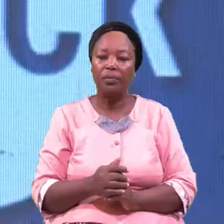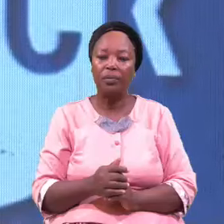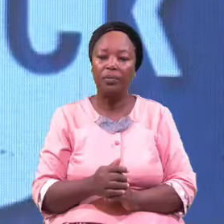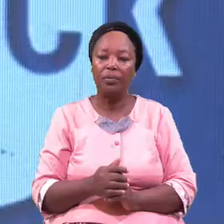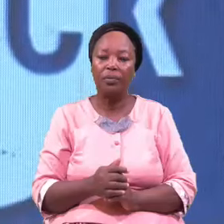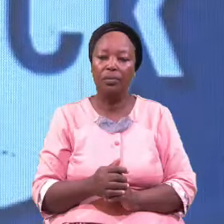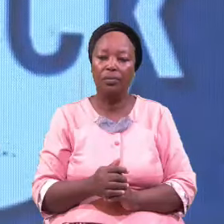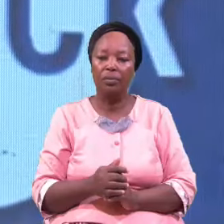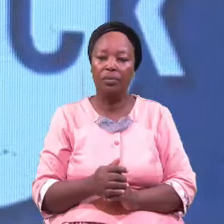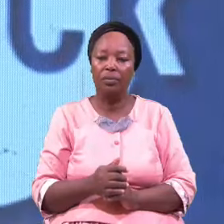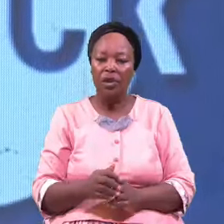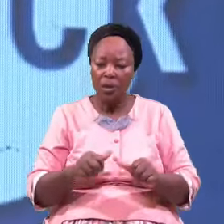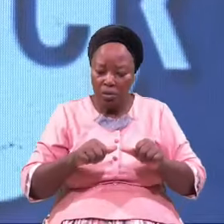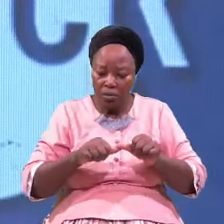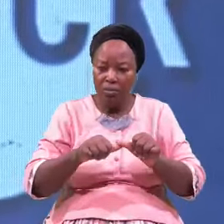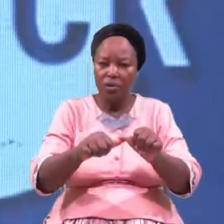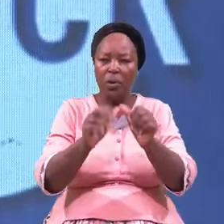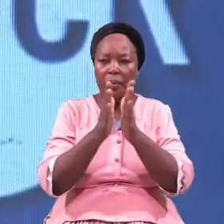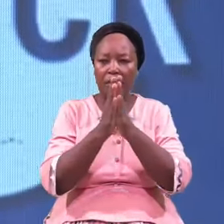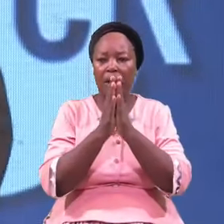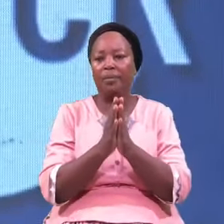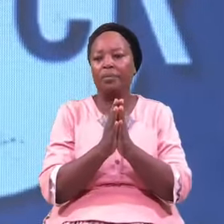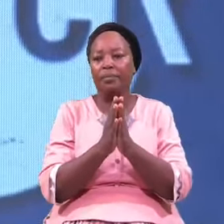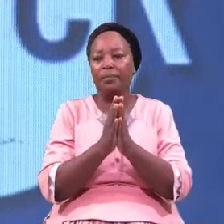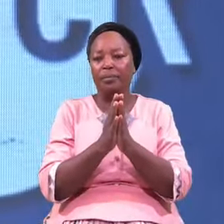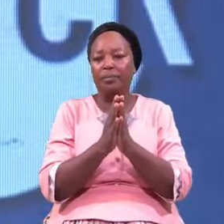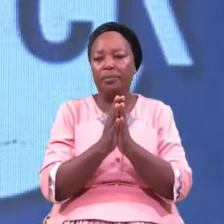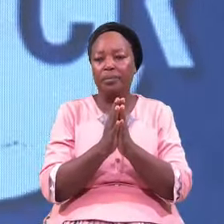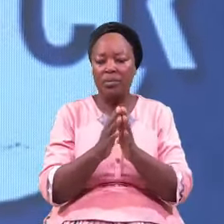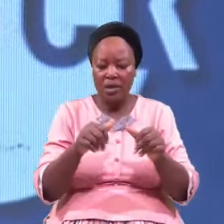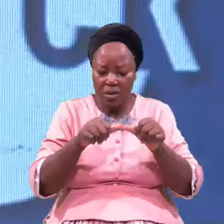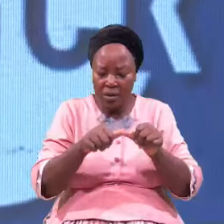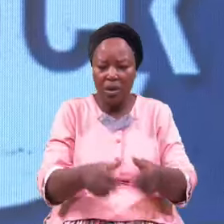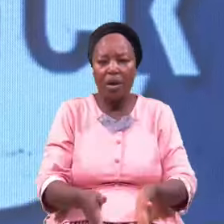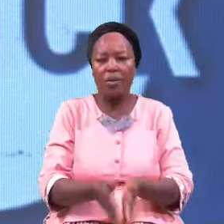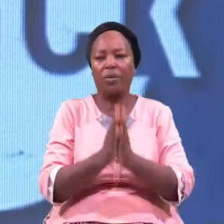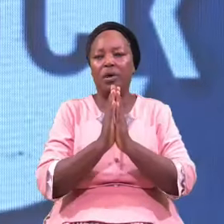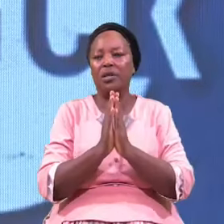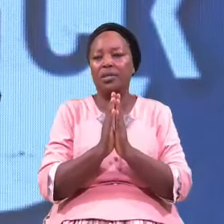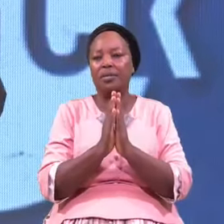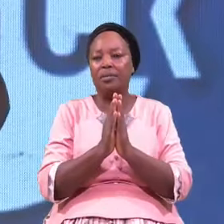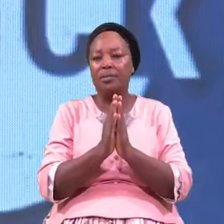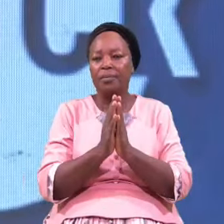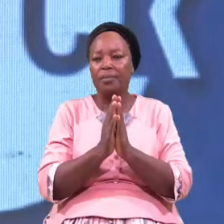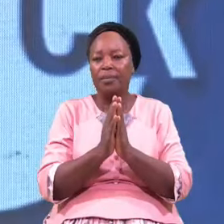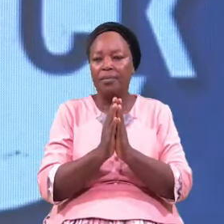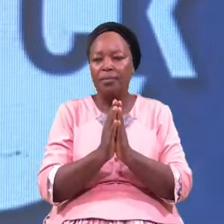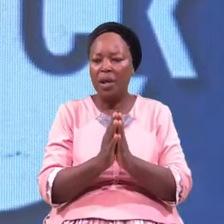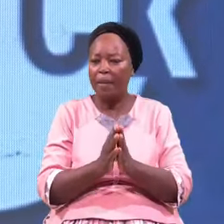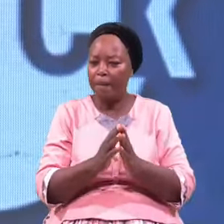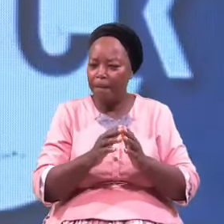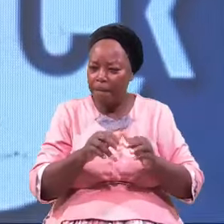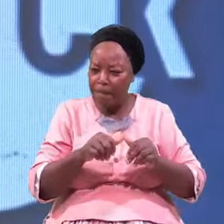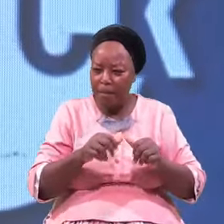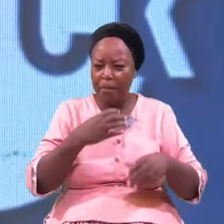Importunate Importunate Importunate Importunate Request Passionate